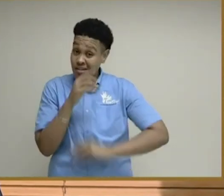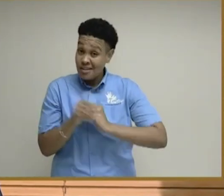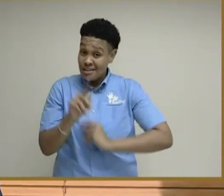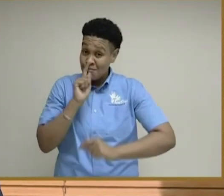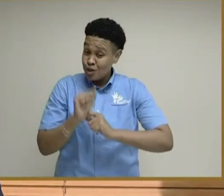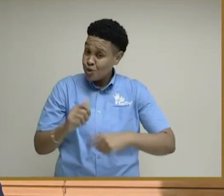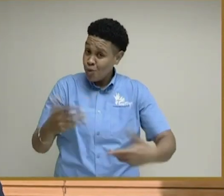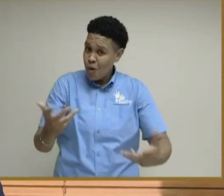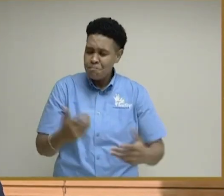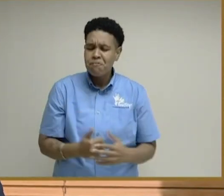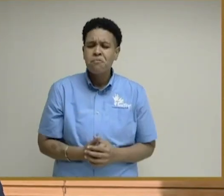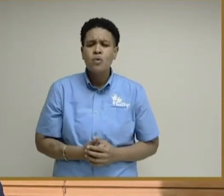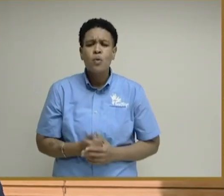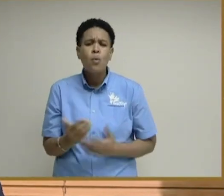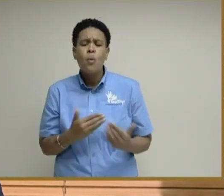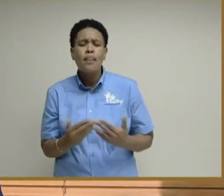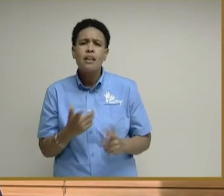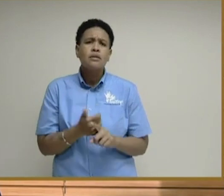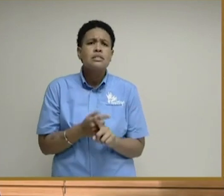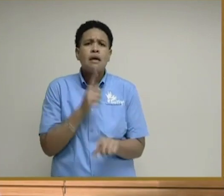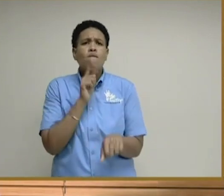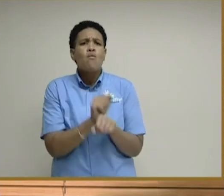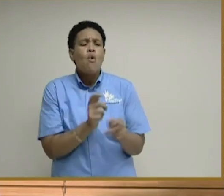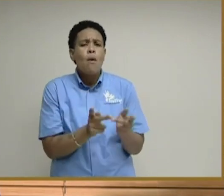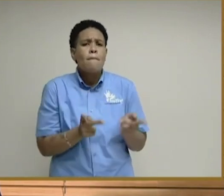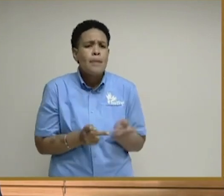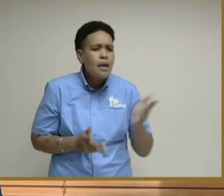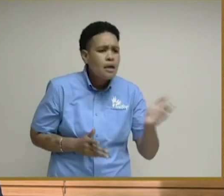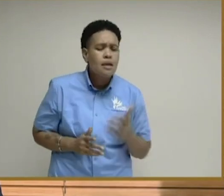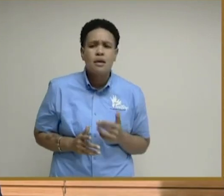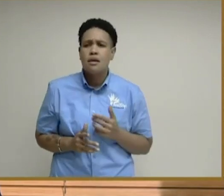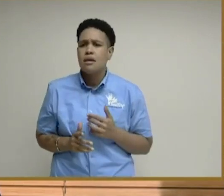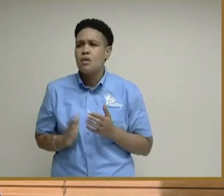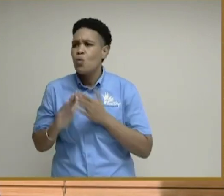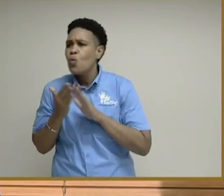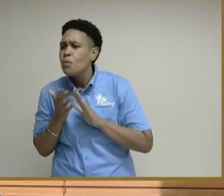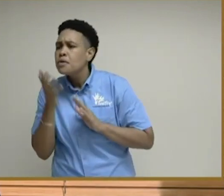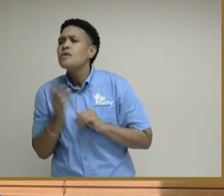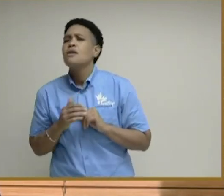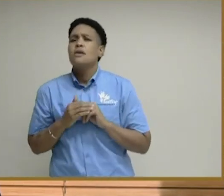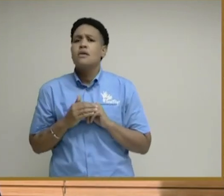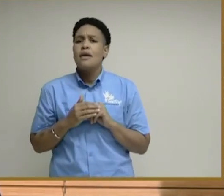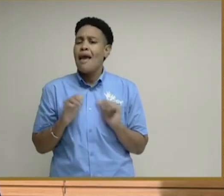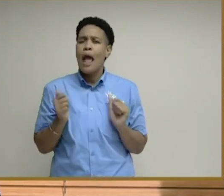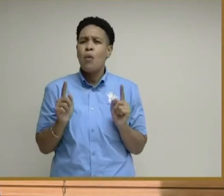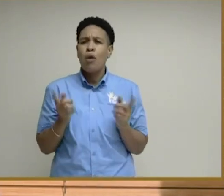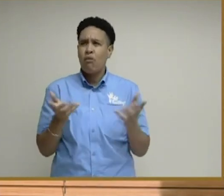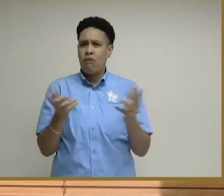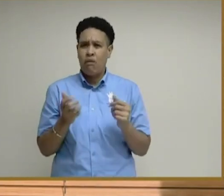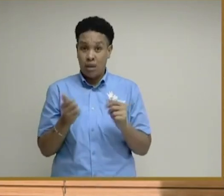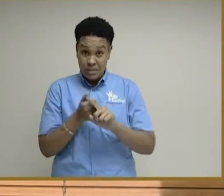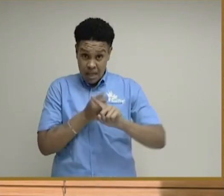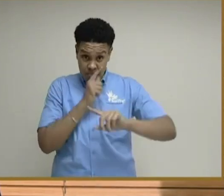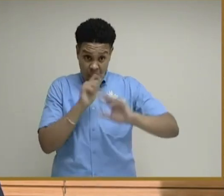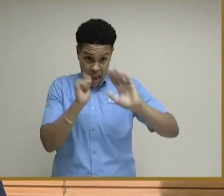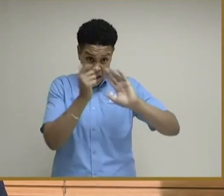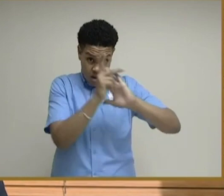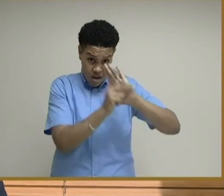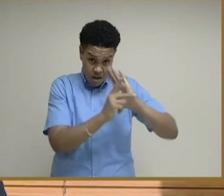that, whether it's workplace, community, or otherwise, any protocol that is established